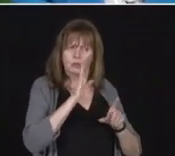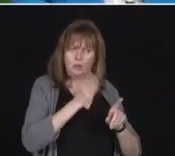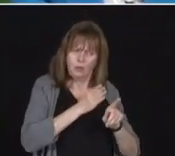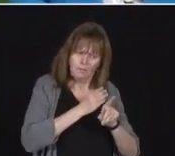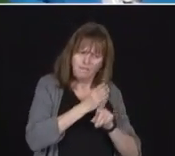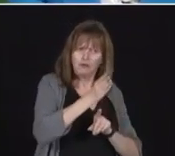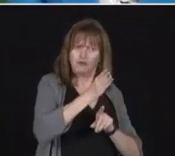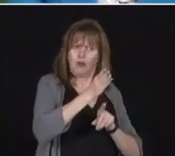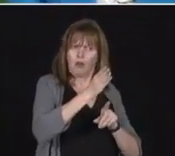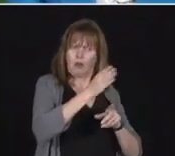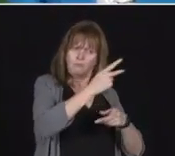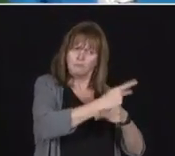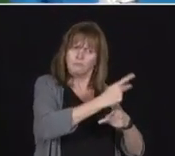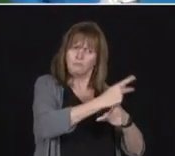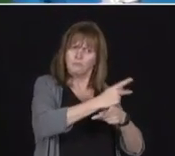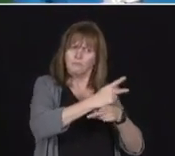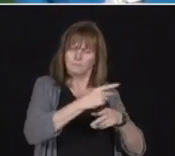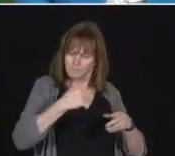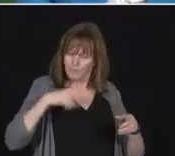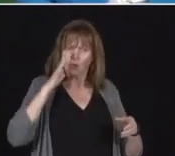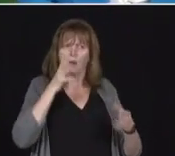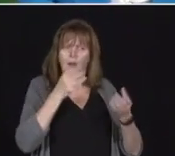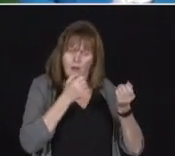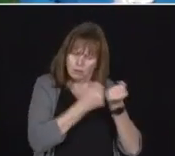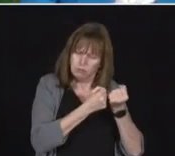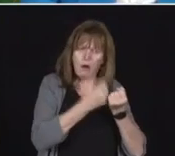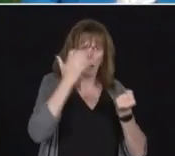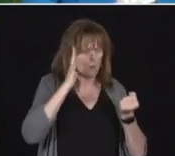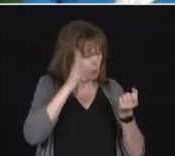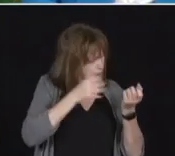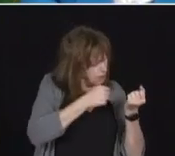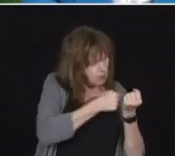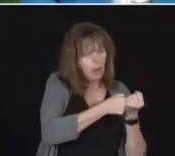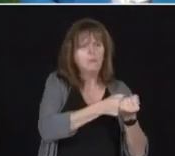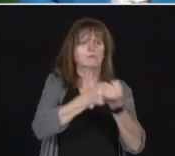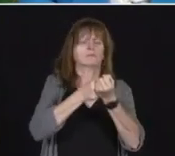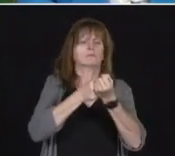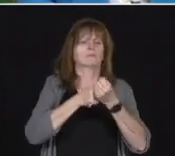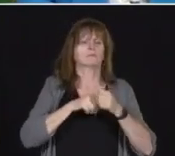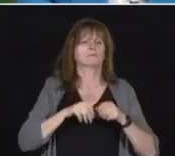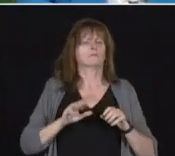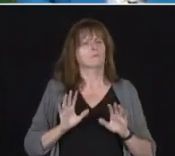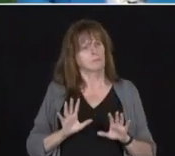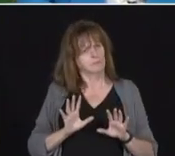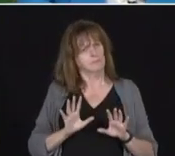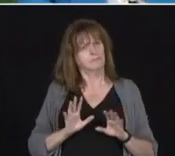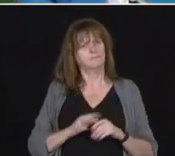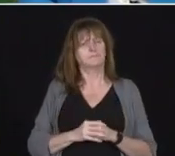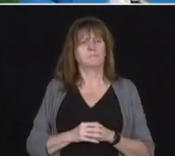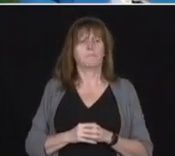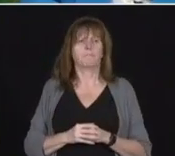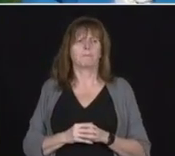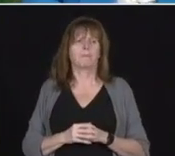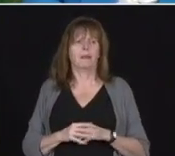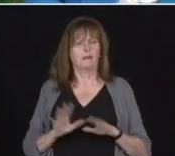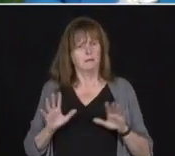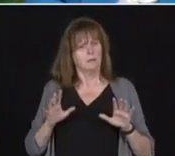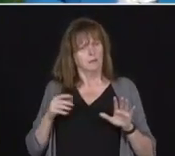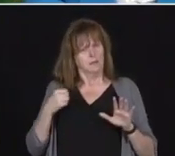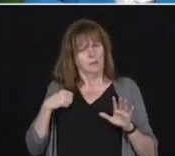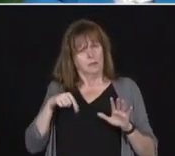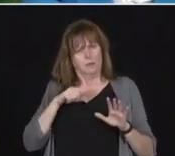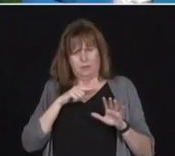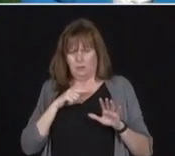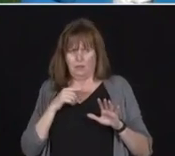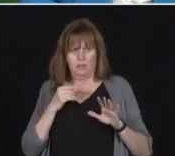support them from hospitals and as far as the procedures are concerned, we are taking a look at how we can return